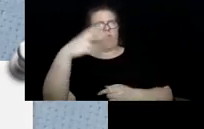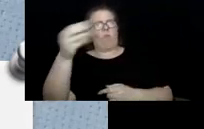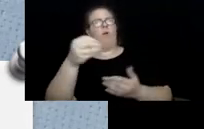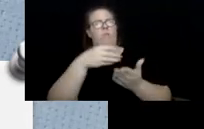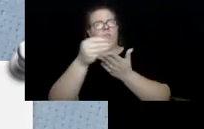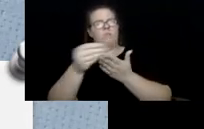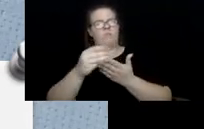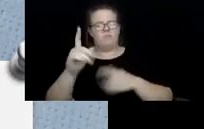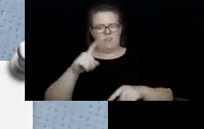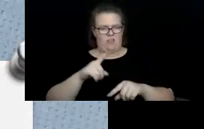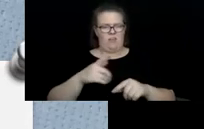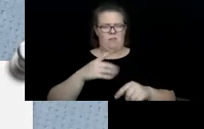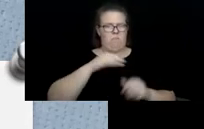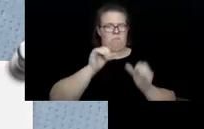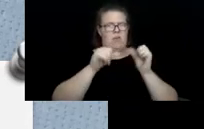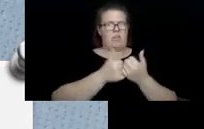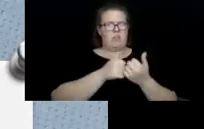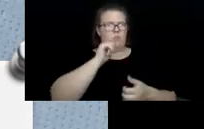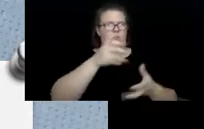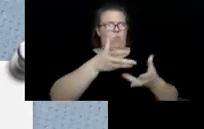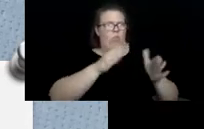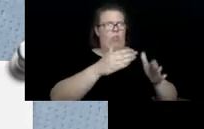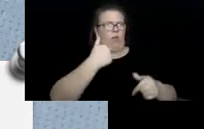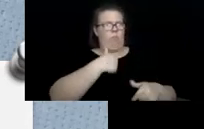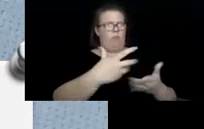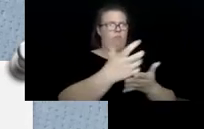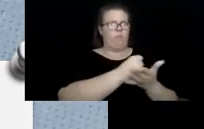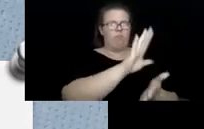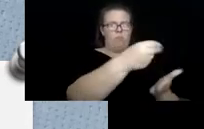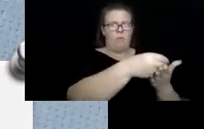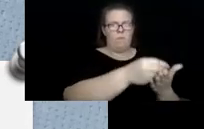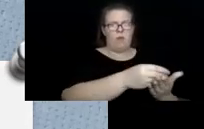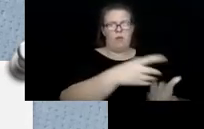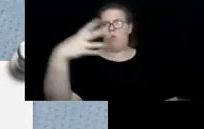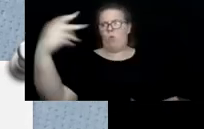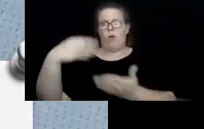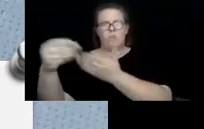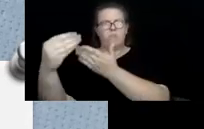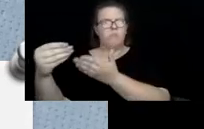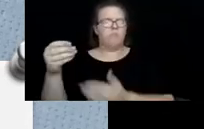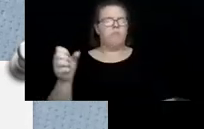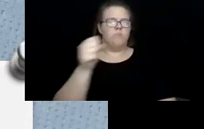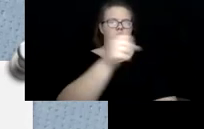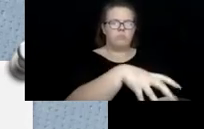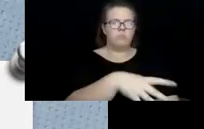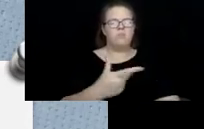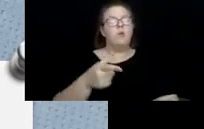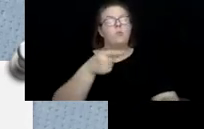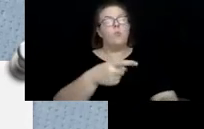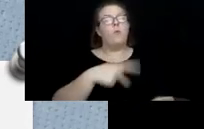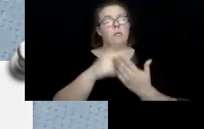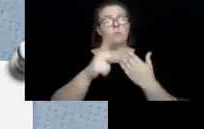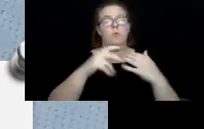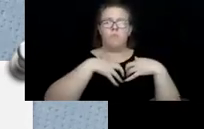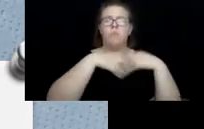take, my agency won't let me take their money. So we created this program. It's been extremely popular over the